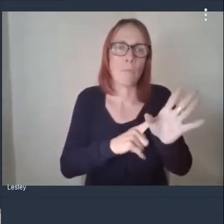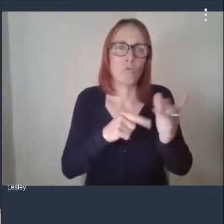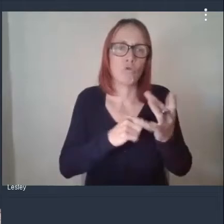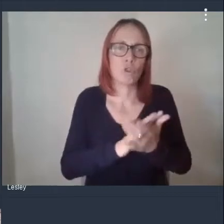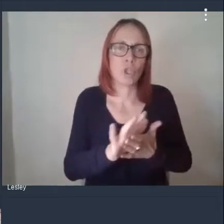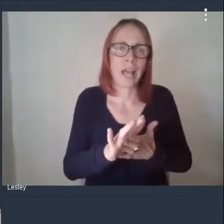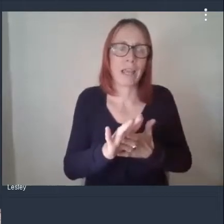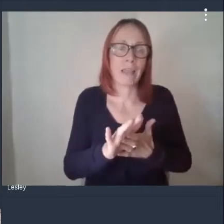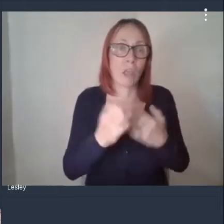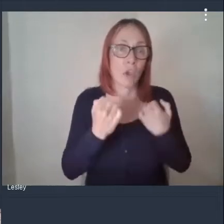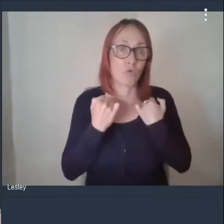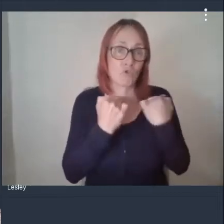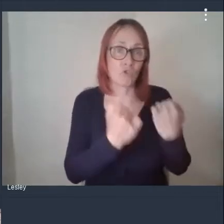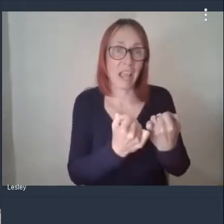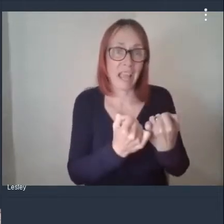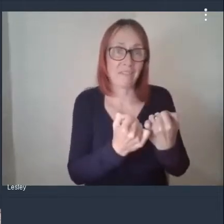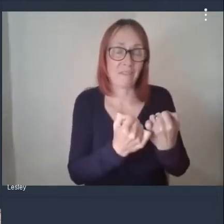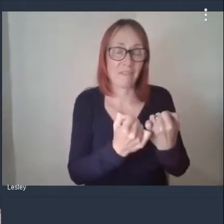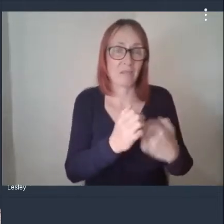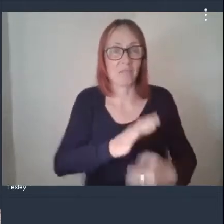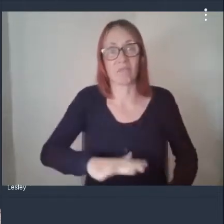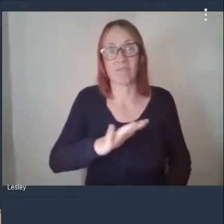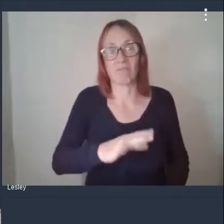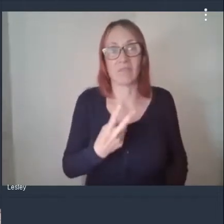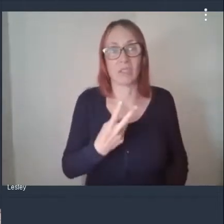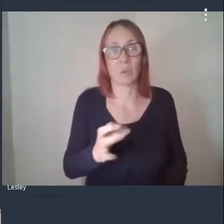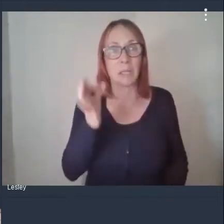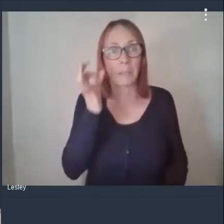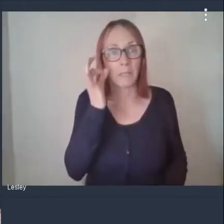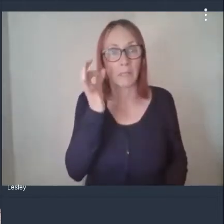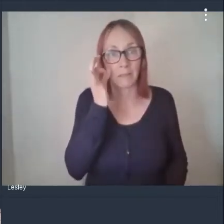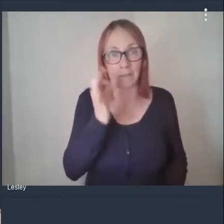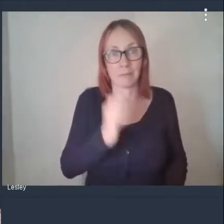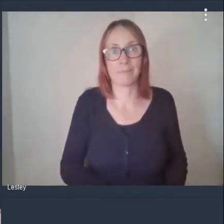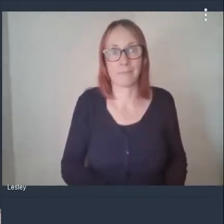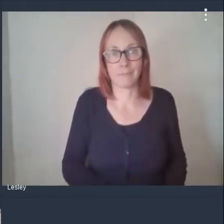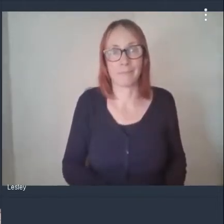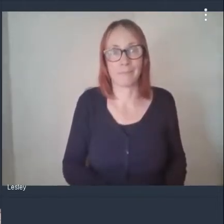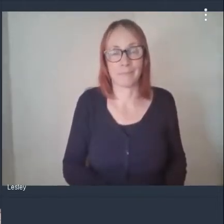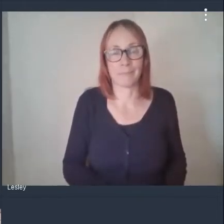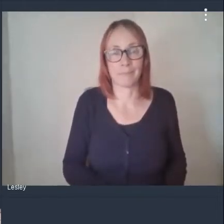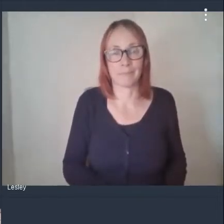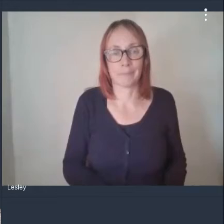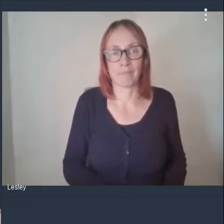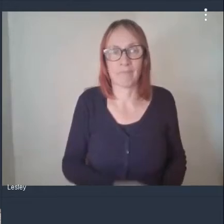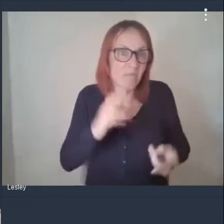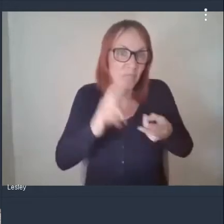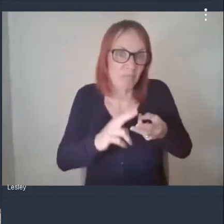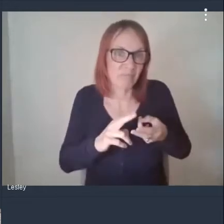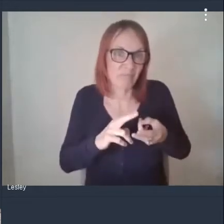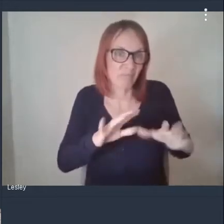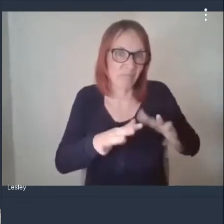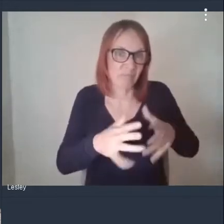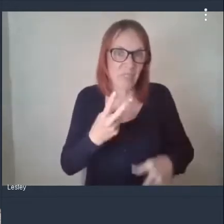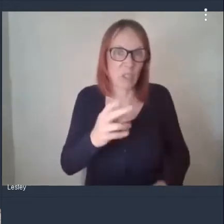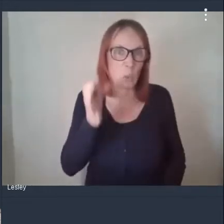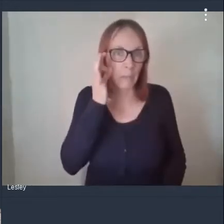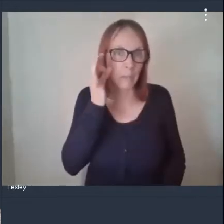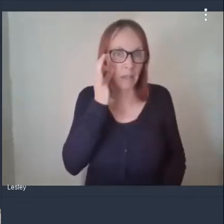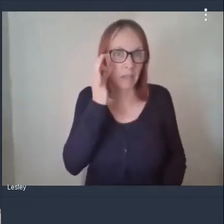in a car is about 20 minutes um probably less if you've got a nice car